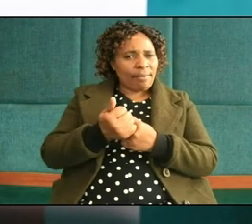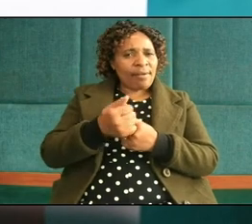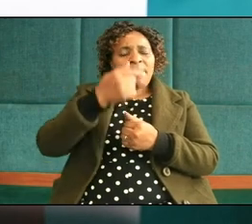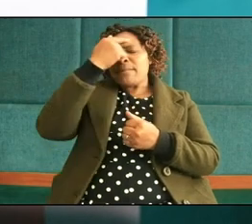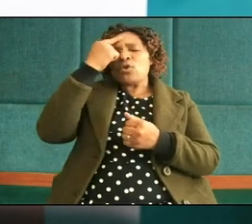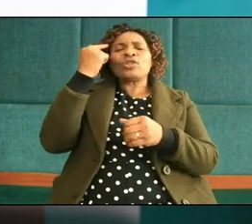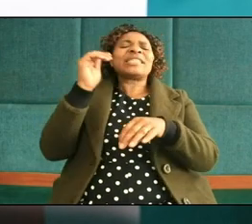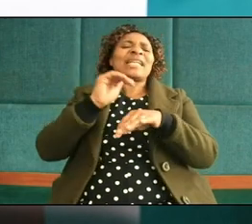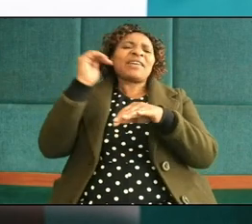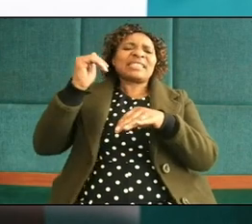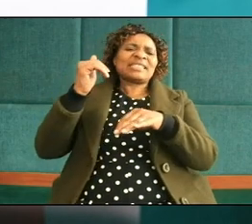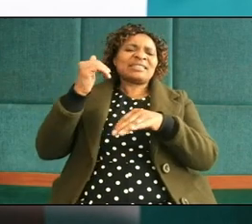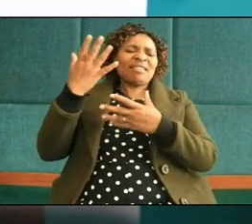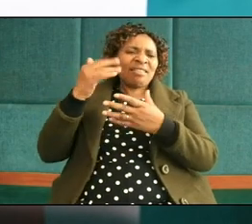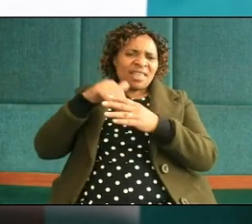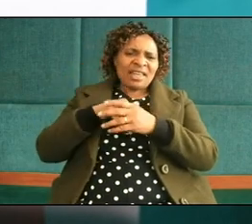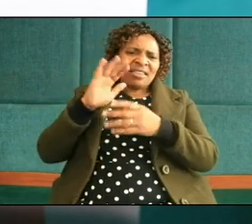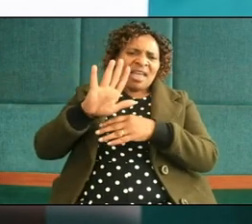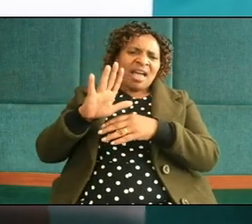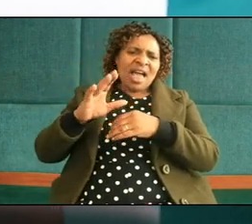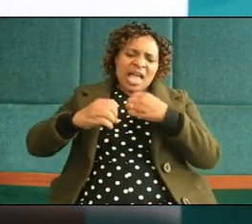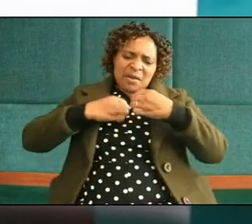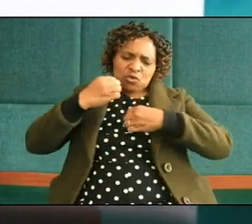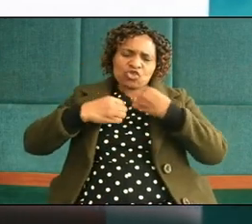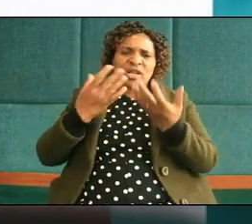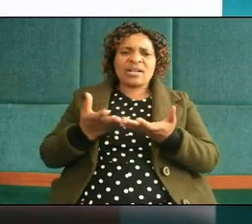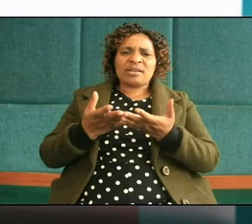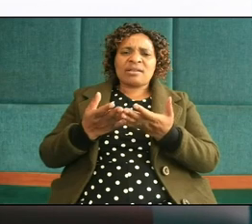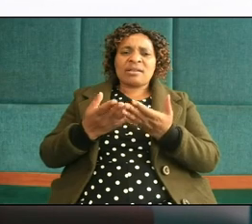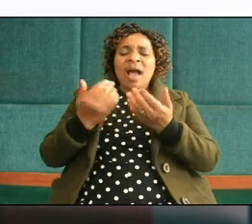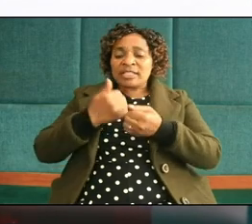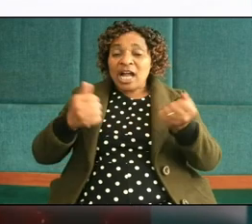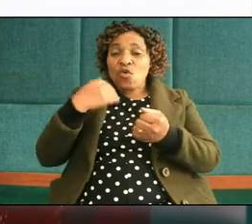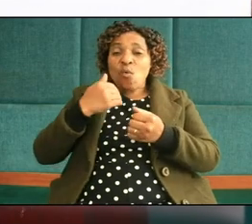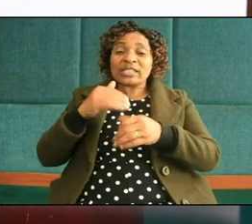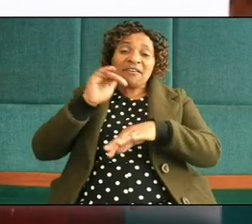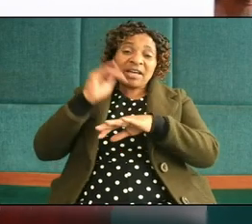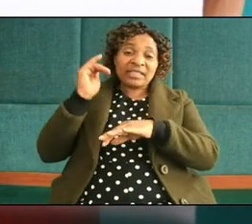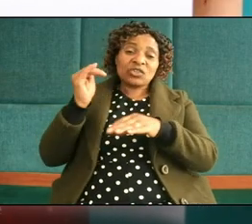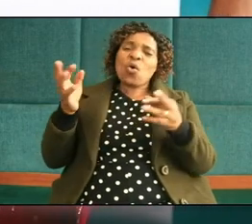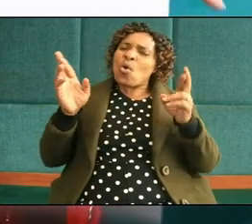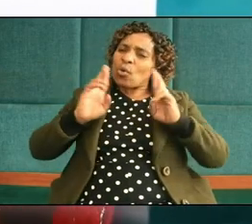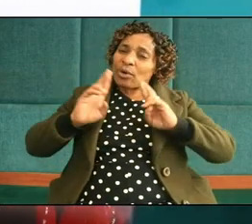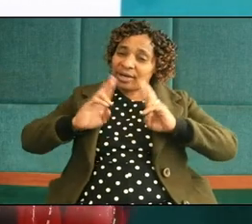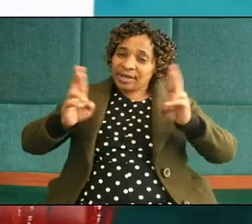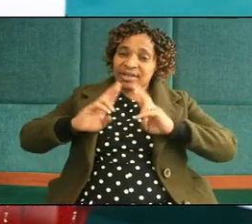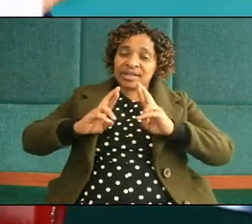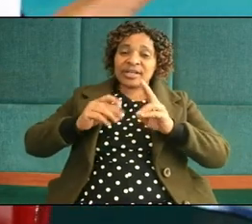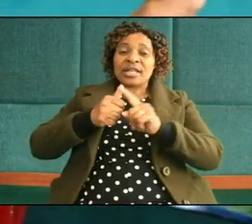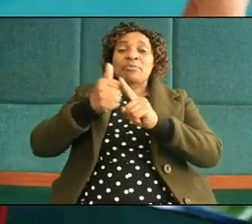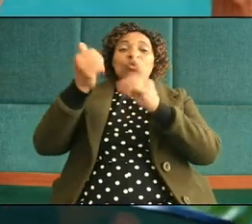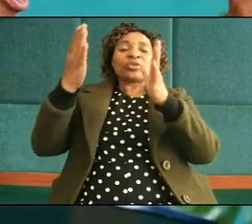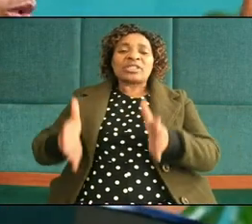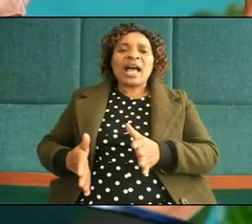affects them emotionally can you imagine a child who has been affected already the abuser has